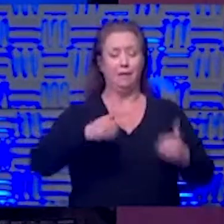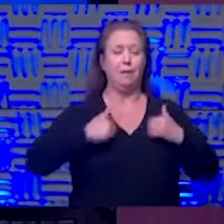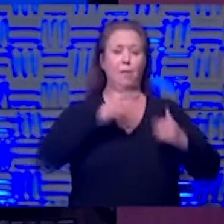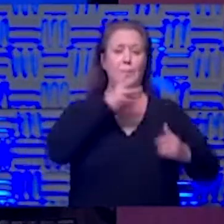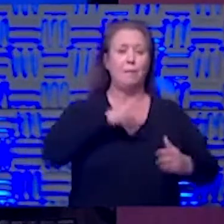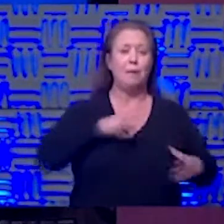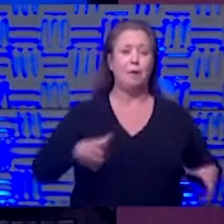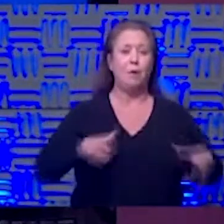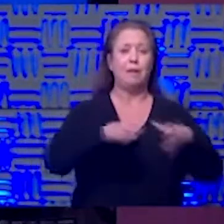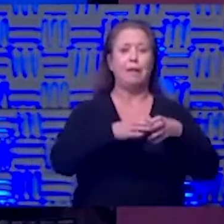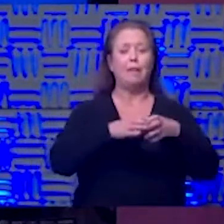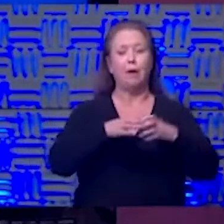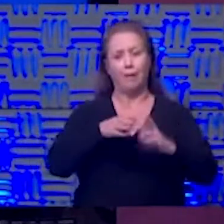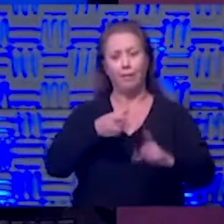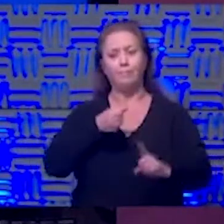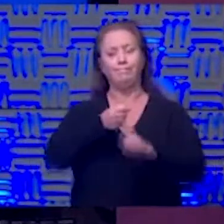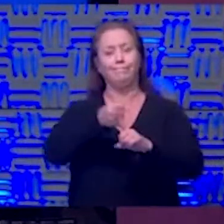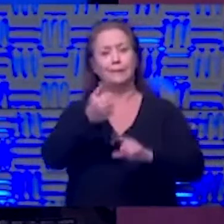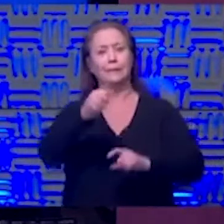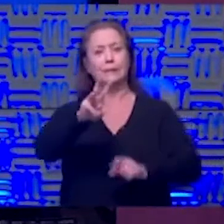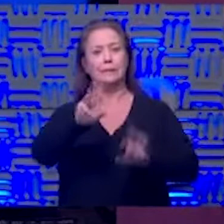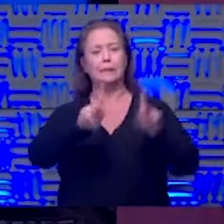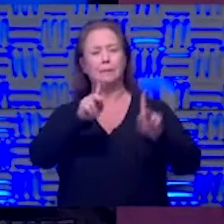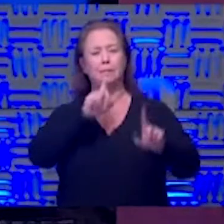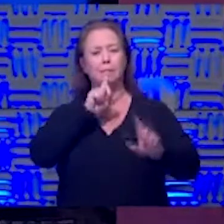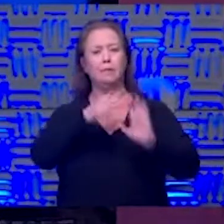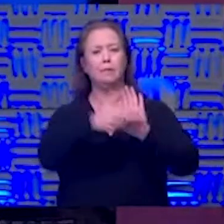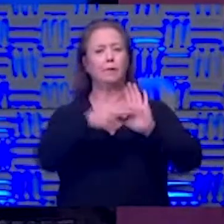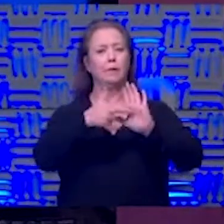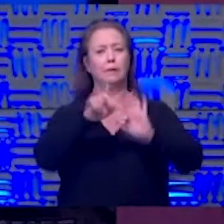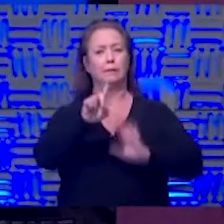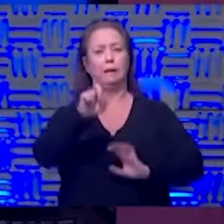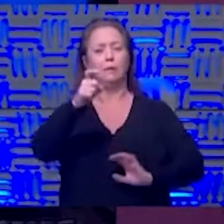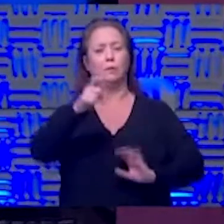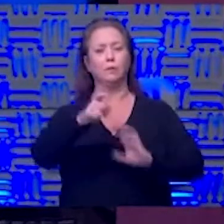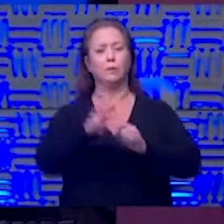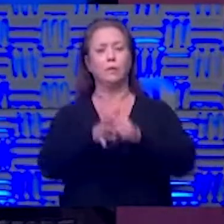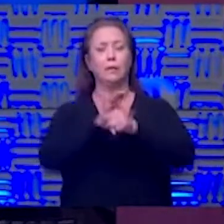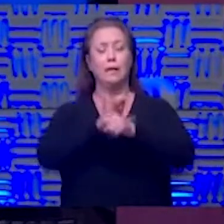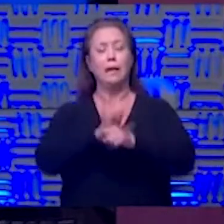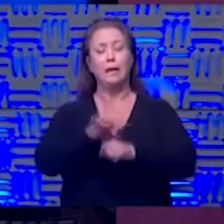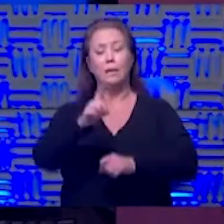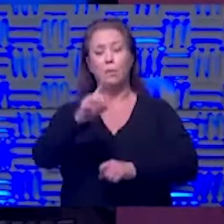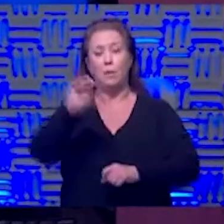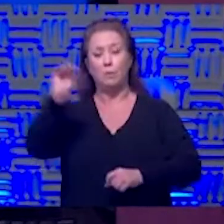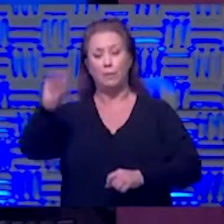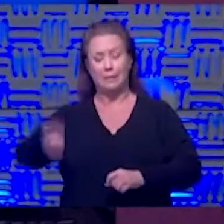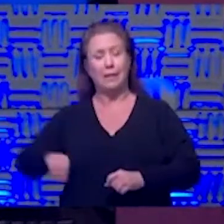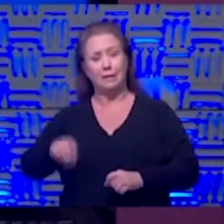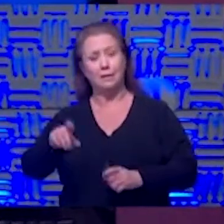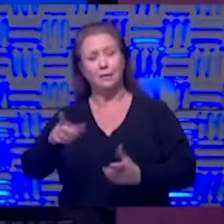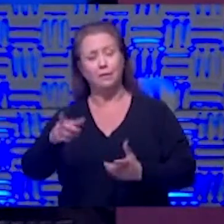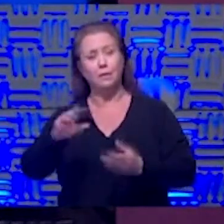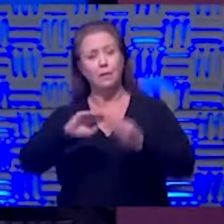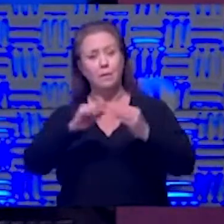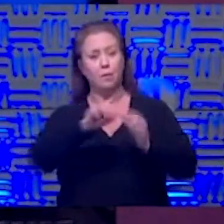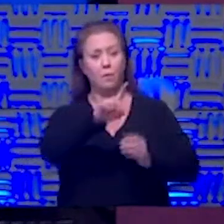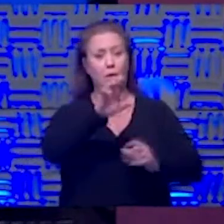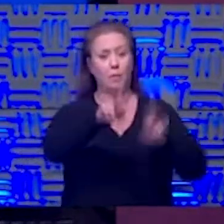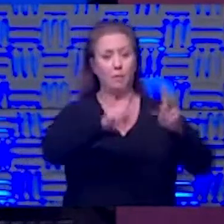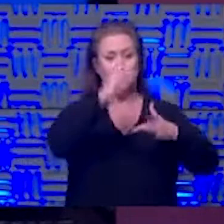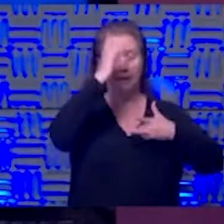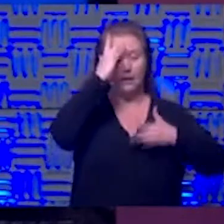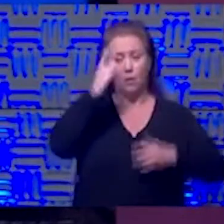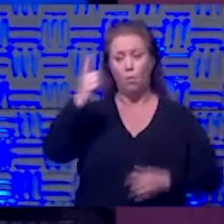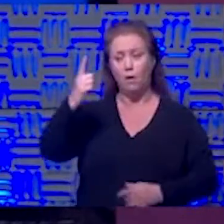coronavirus you know and the problem is that if the if the case fatality rate is around one percent if you know a hundred people that get it then all